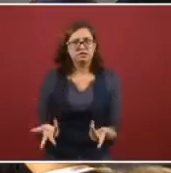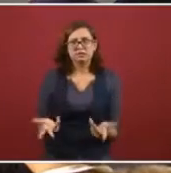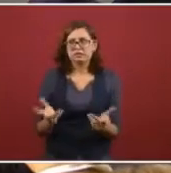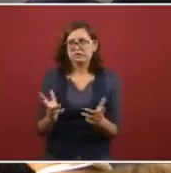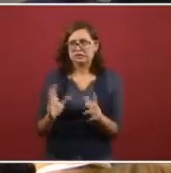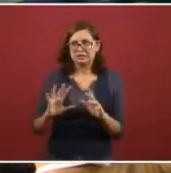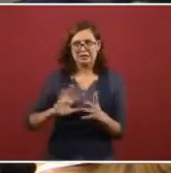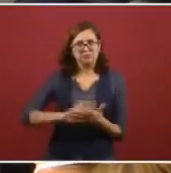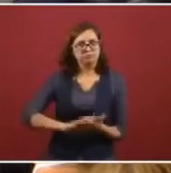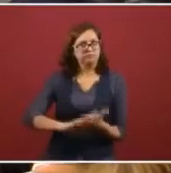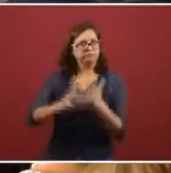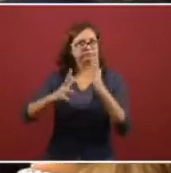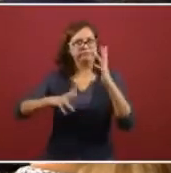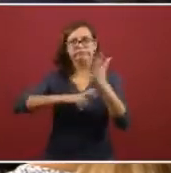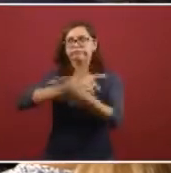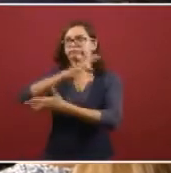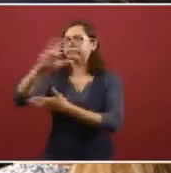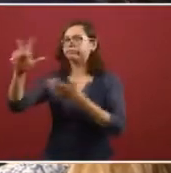things.